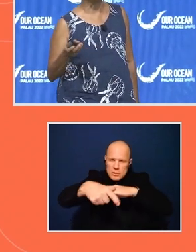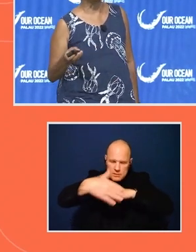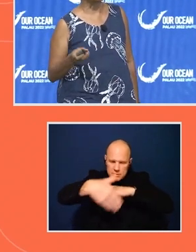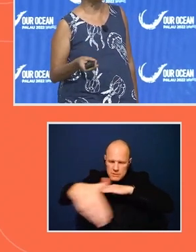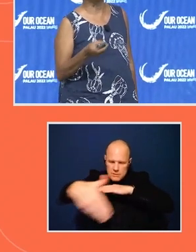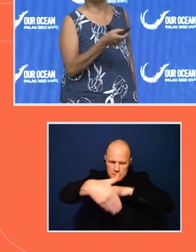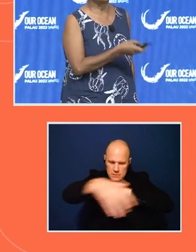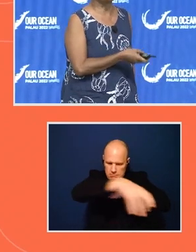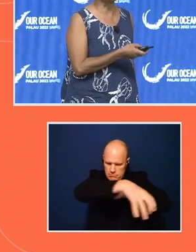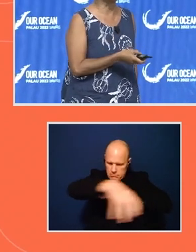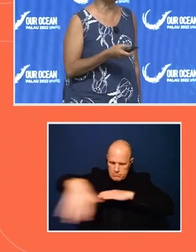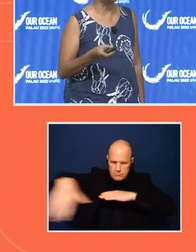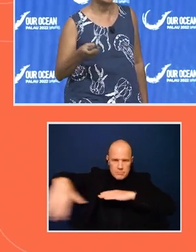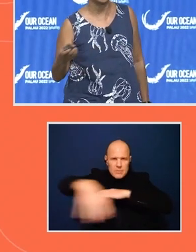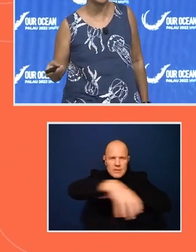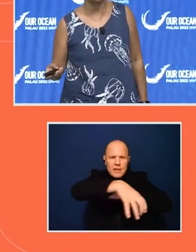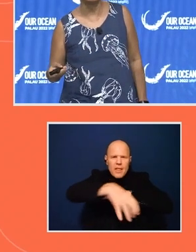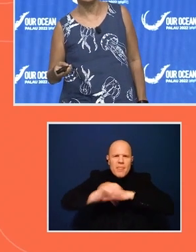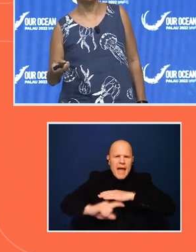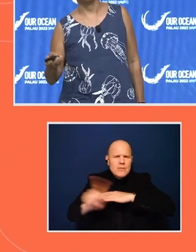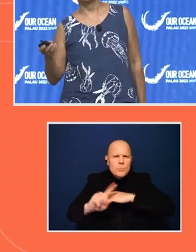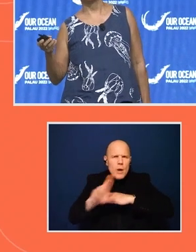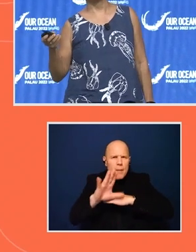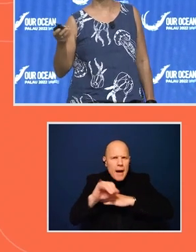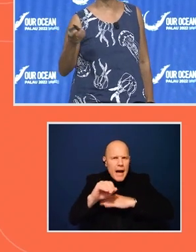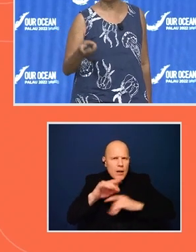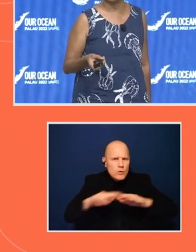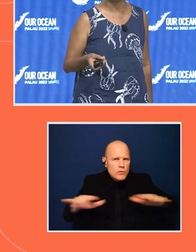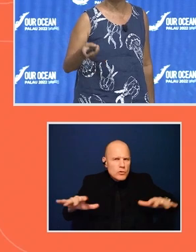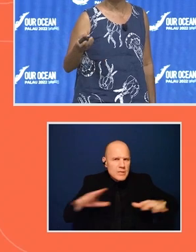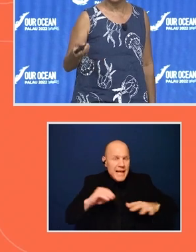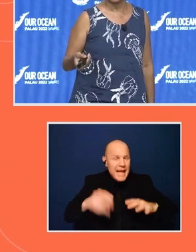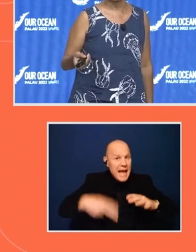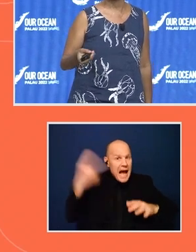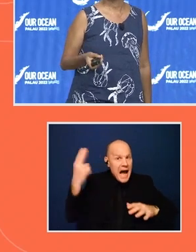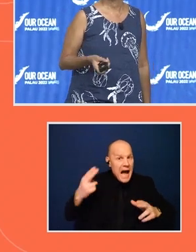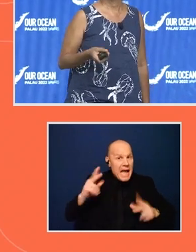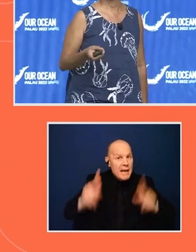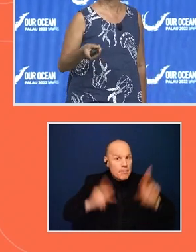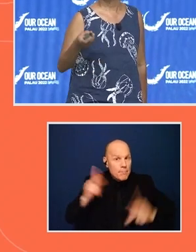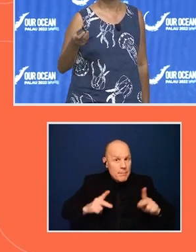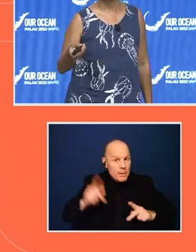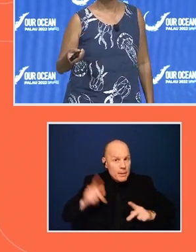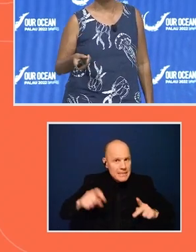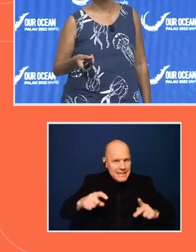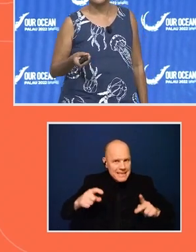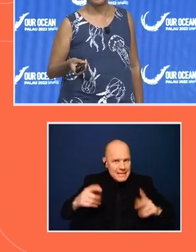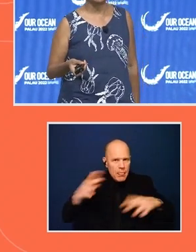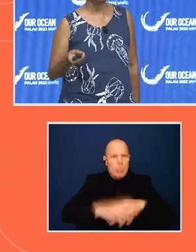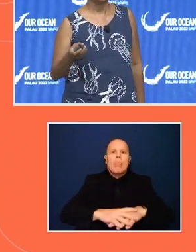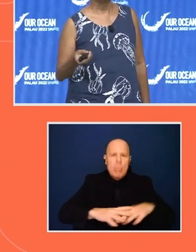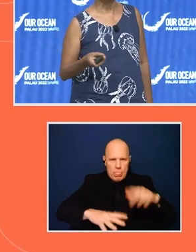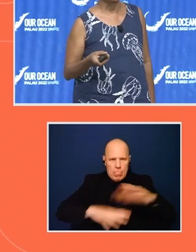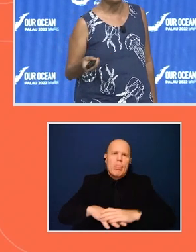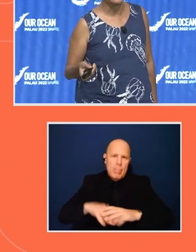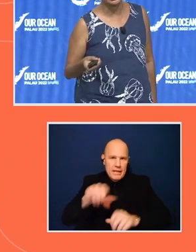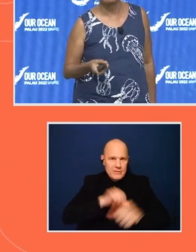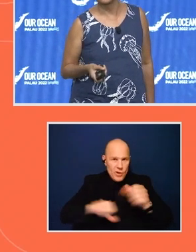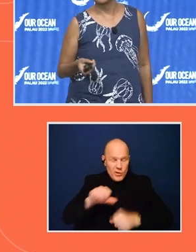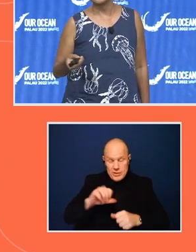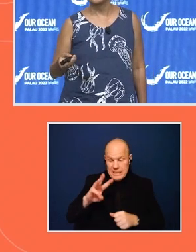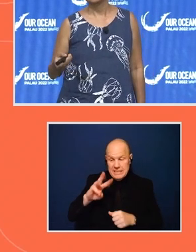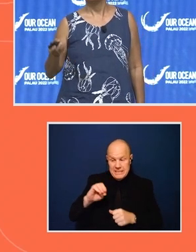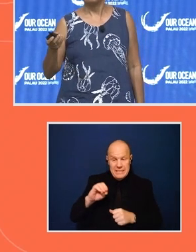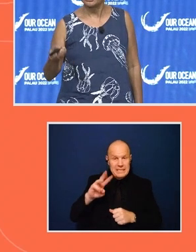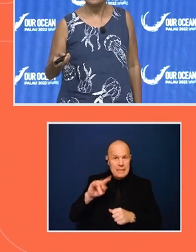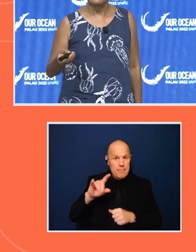where the intersection of biodiversity and high human need is, right? There are 60 million people that work in small